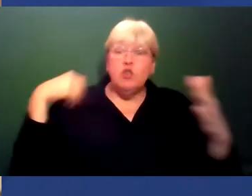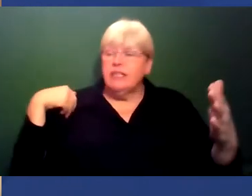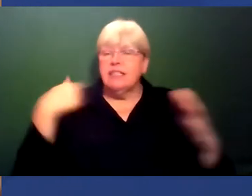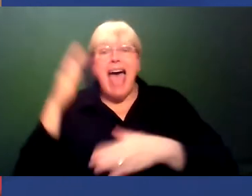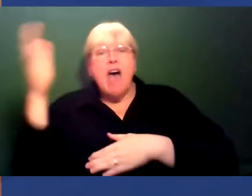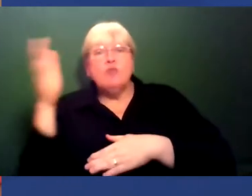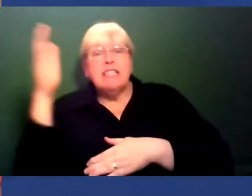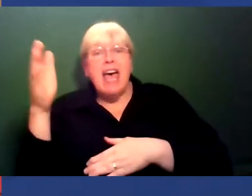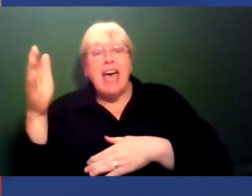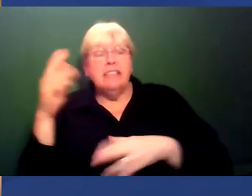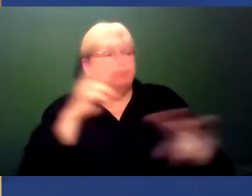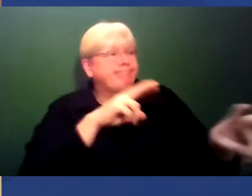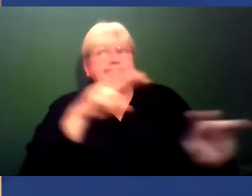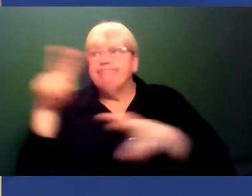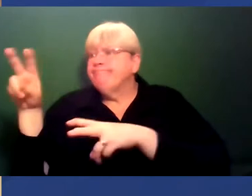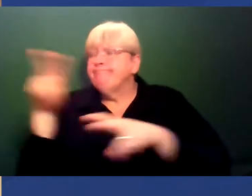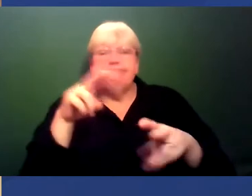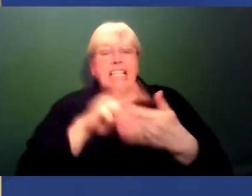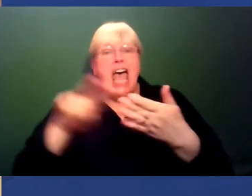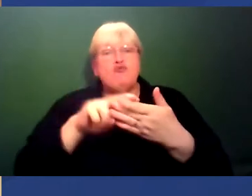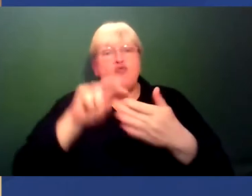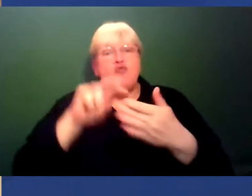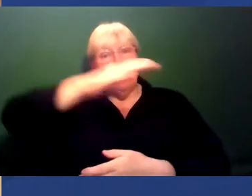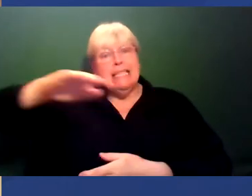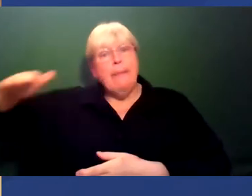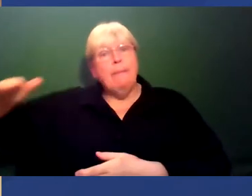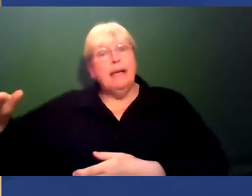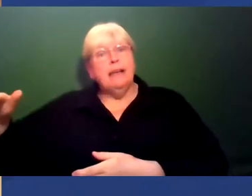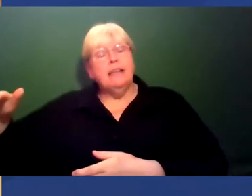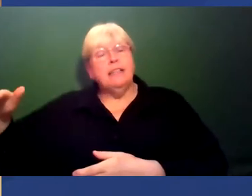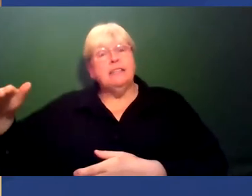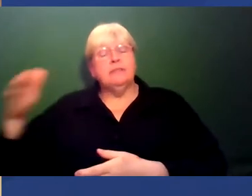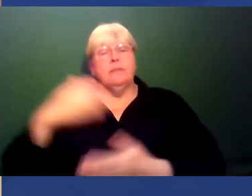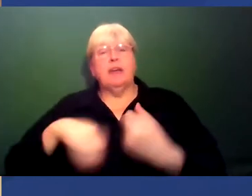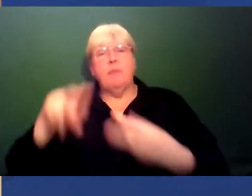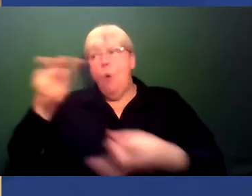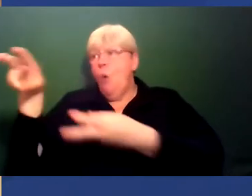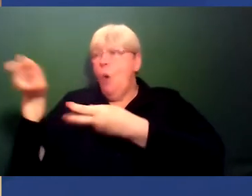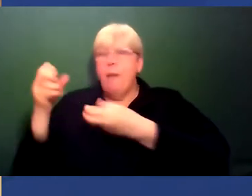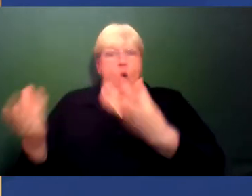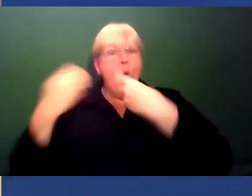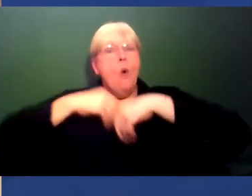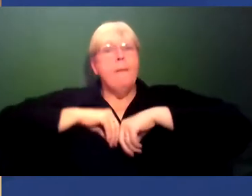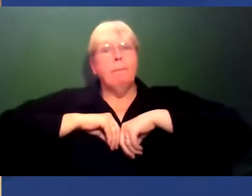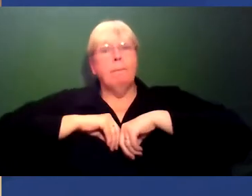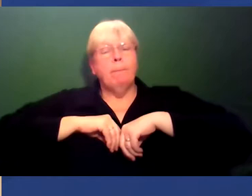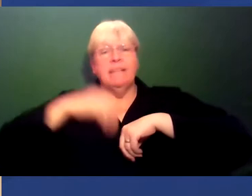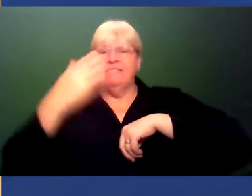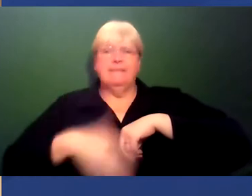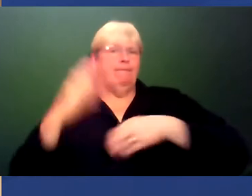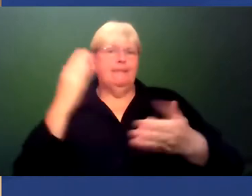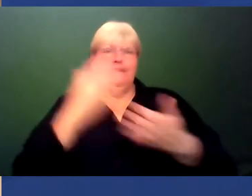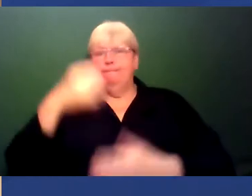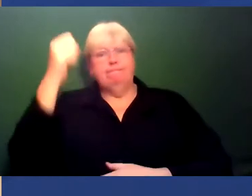surrounded by, like, this phenomenal natural landscape, it kind of soaked into me. But I guess I was never really aware of